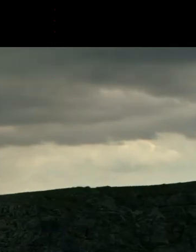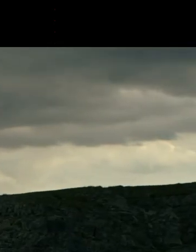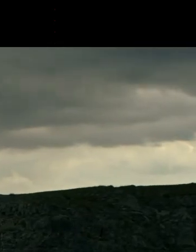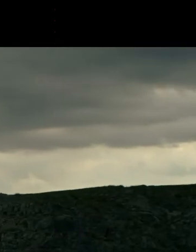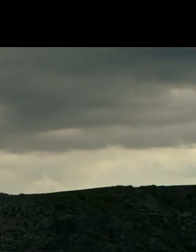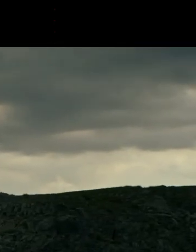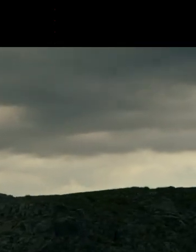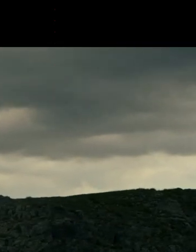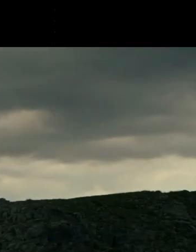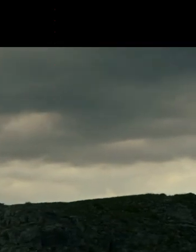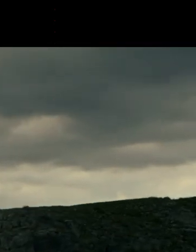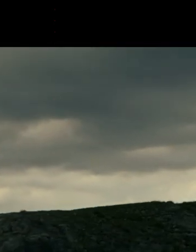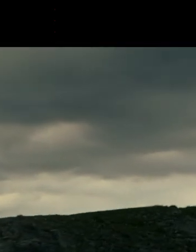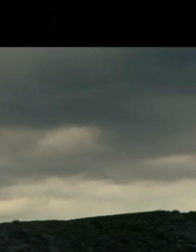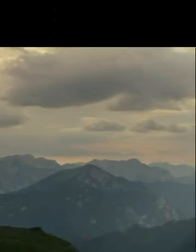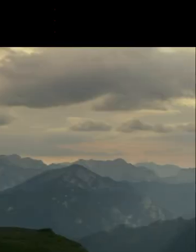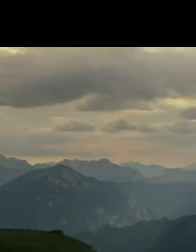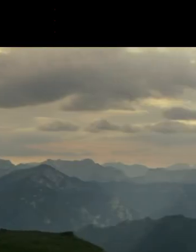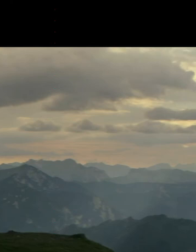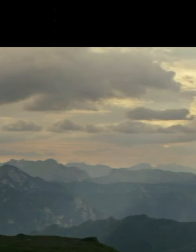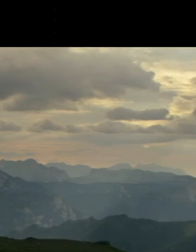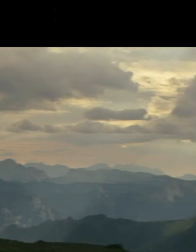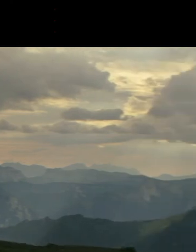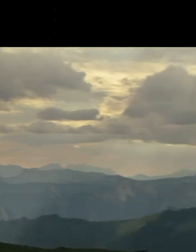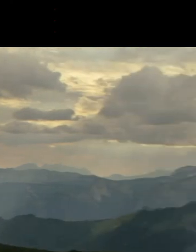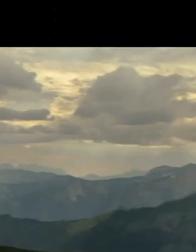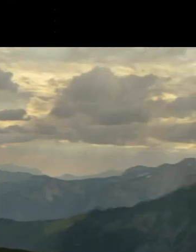einsetzen, dann lassen wir auch unser Geld Gutes tun.